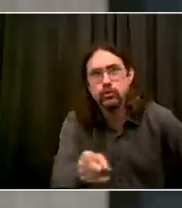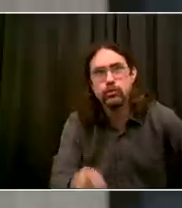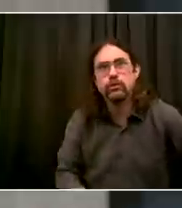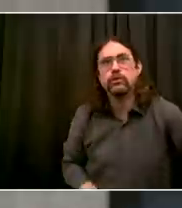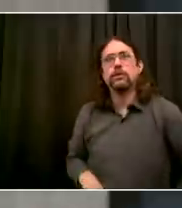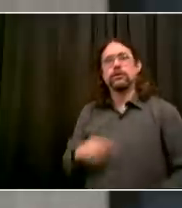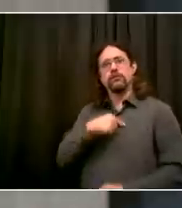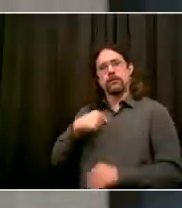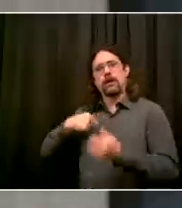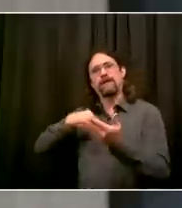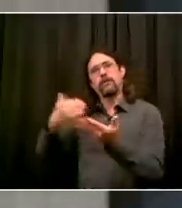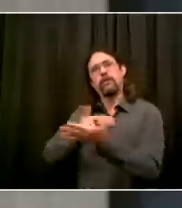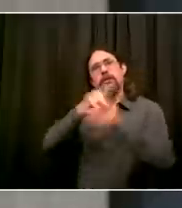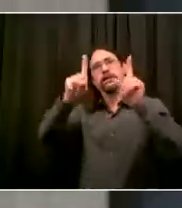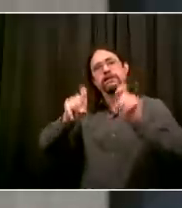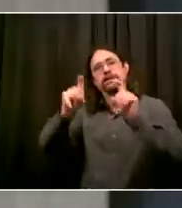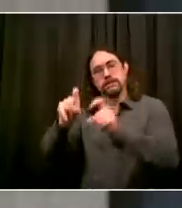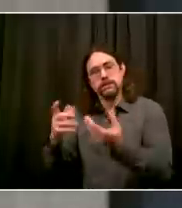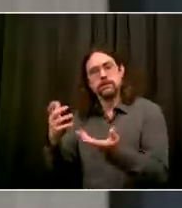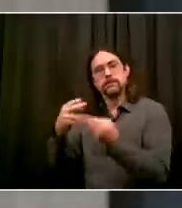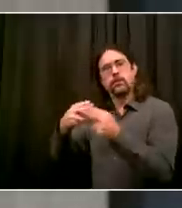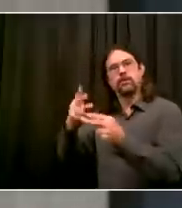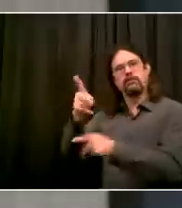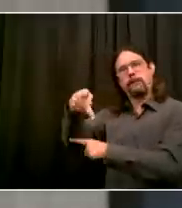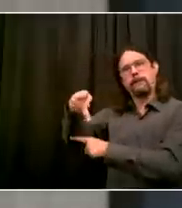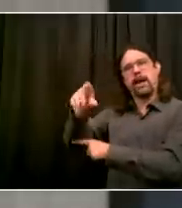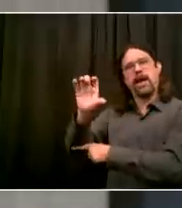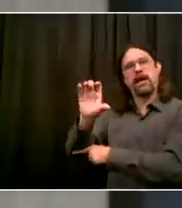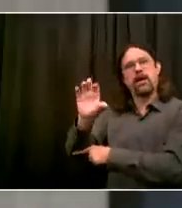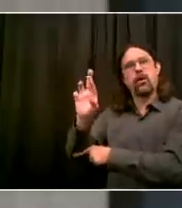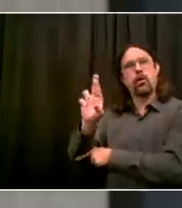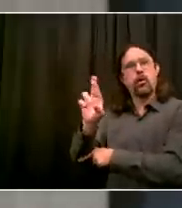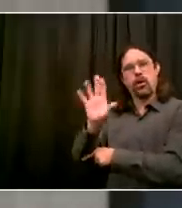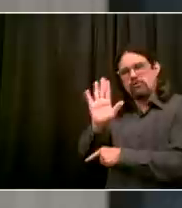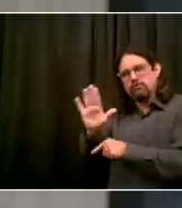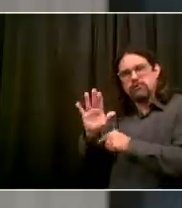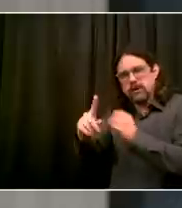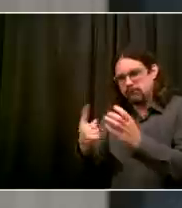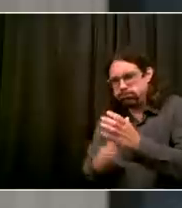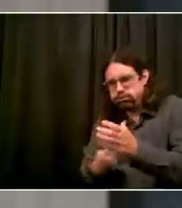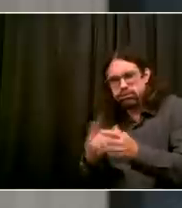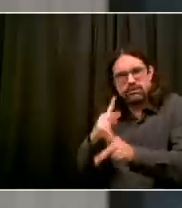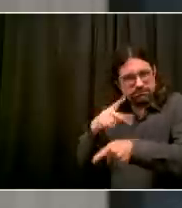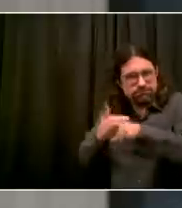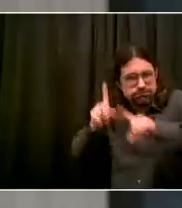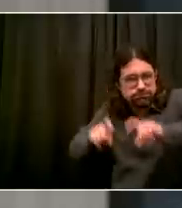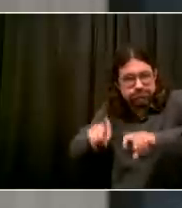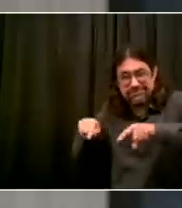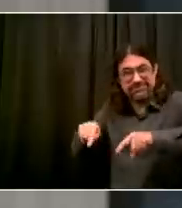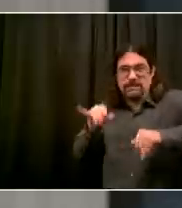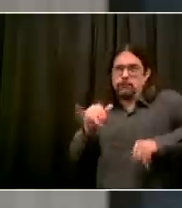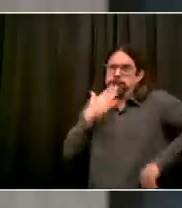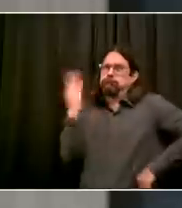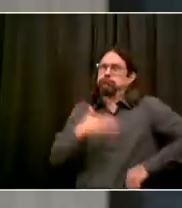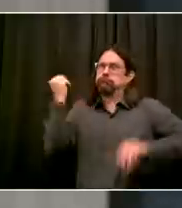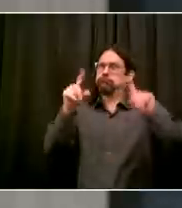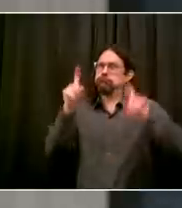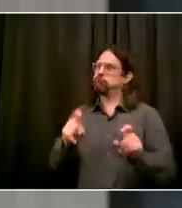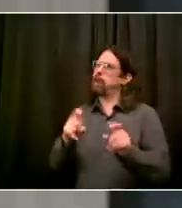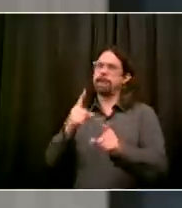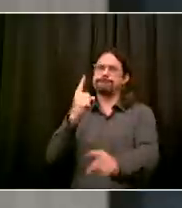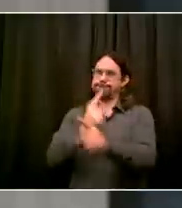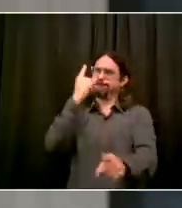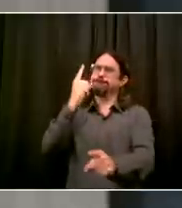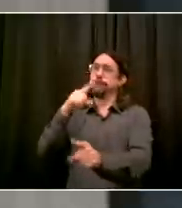text. That would have been an unimaginable thing for health and hospitals to accomplish three years ago. So I'm very glad that not only you got the